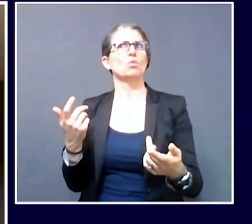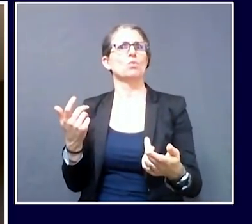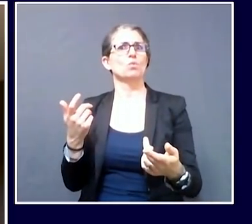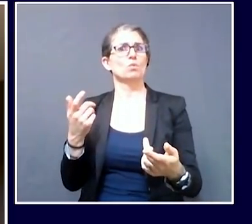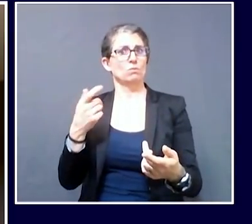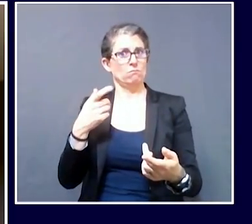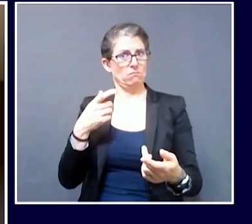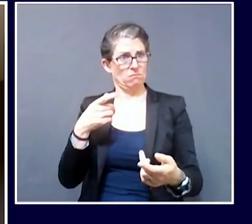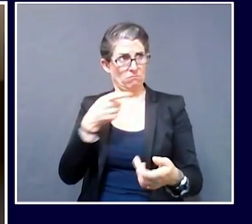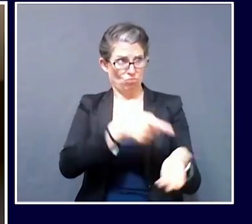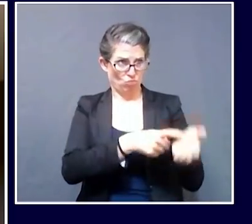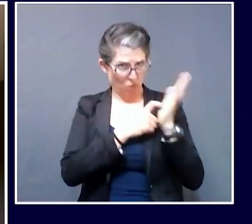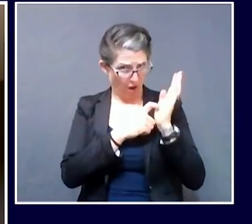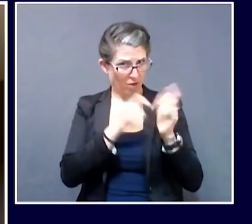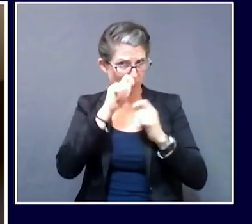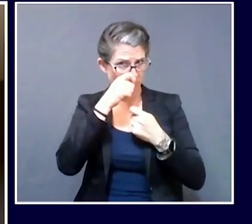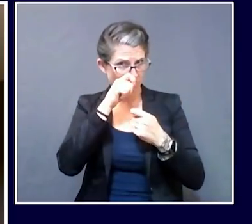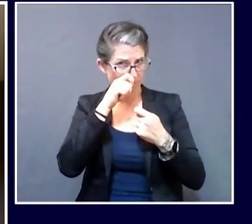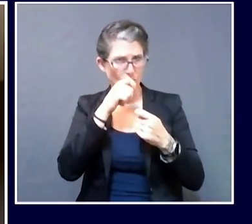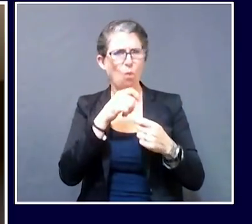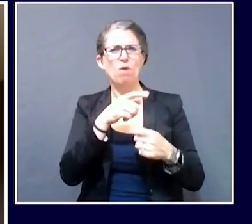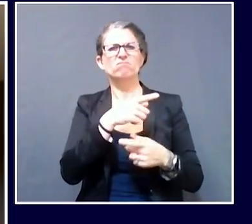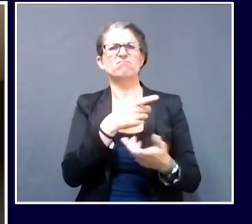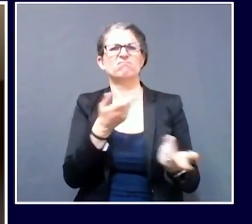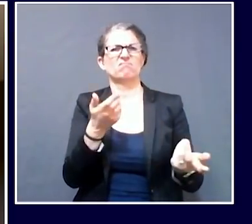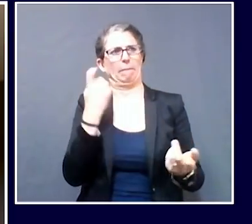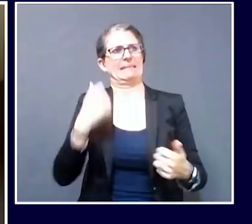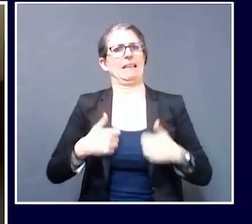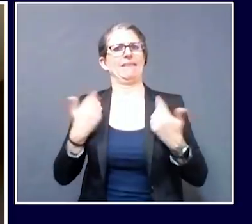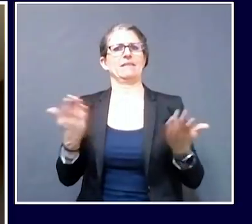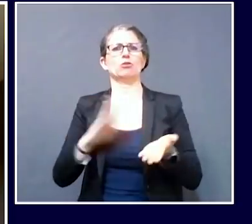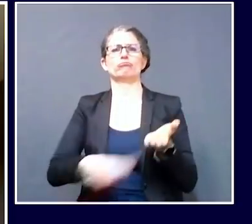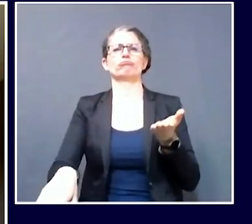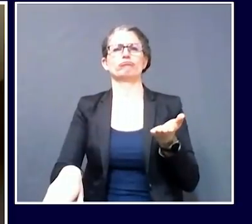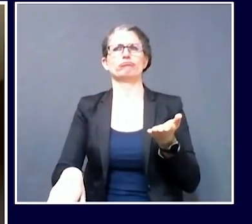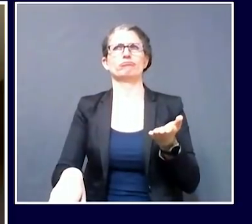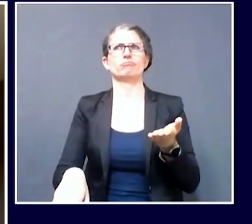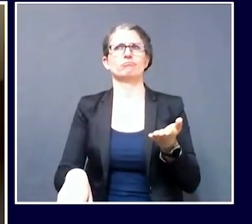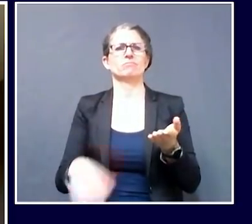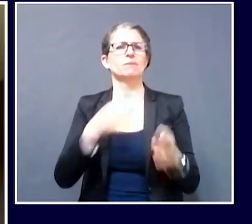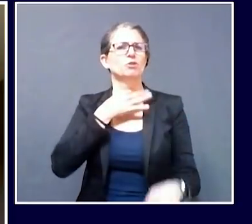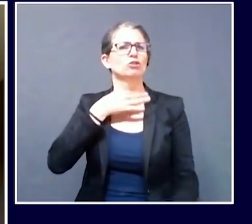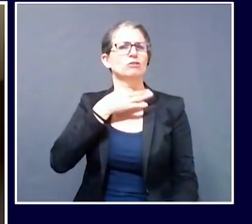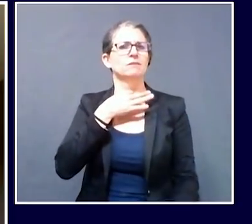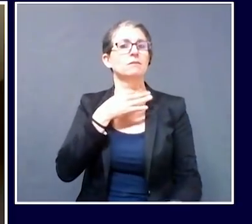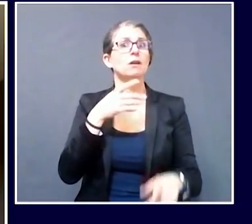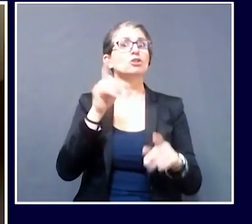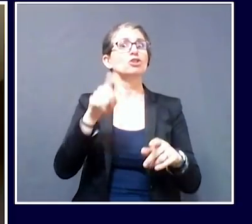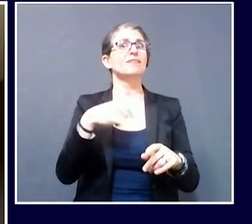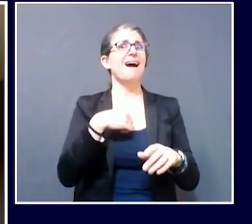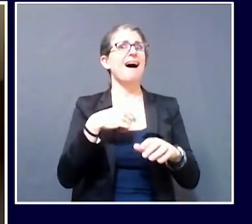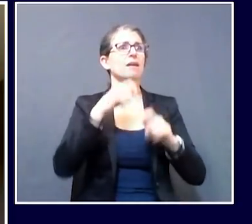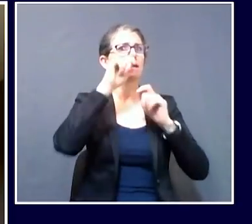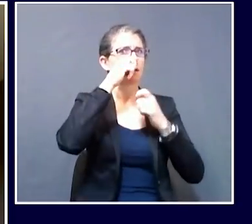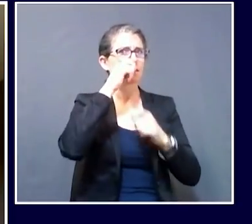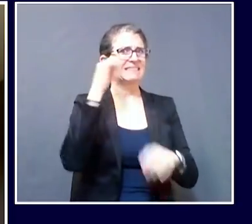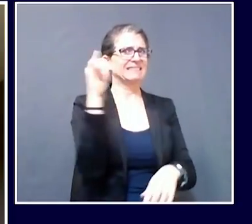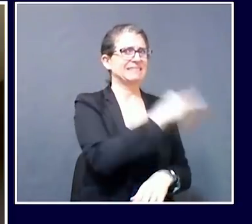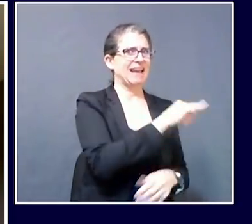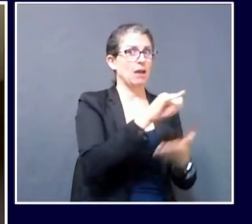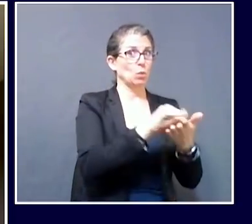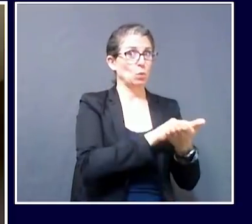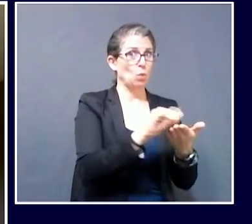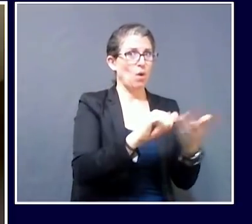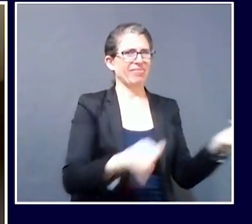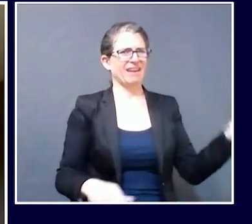within 72 hours of returning to the state of Maine? And if that's the case, what is the reasoning behind that? So